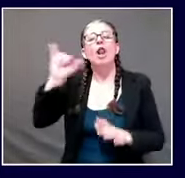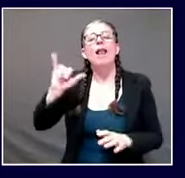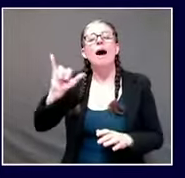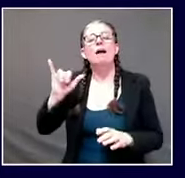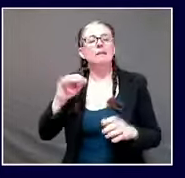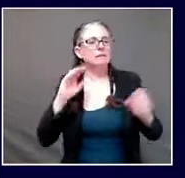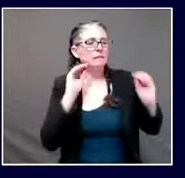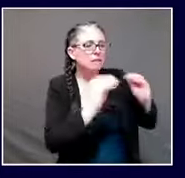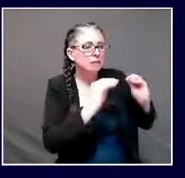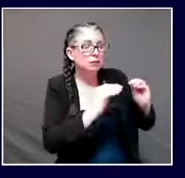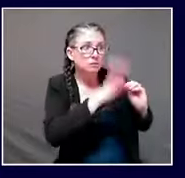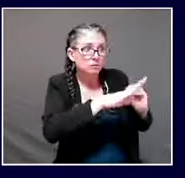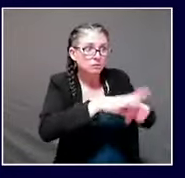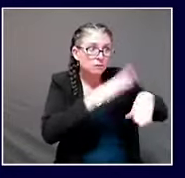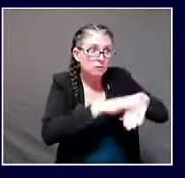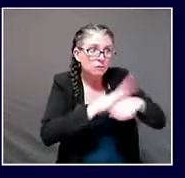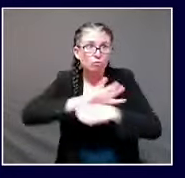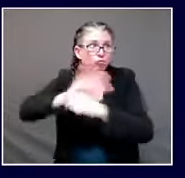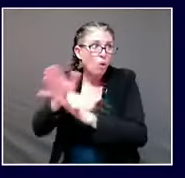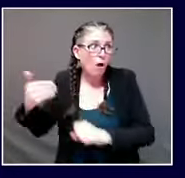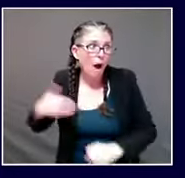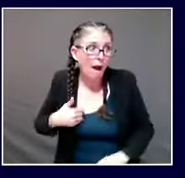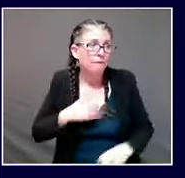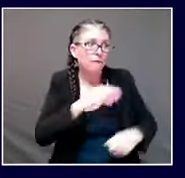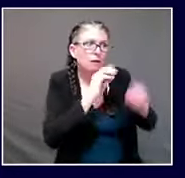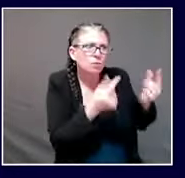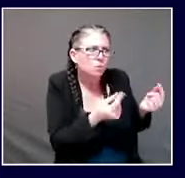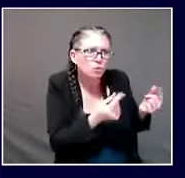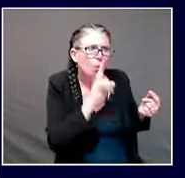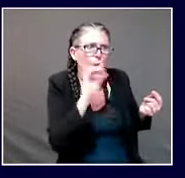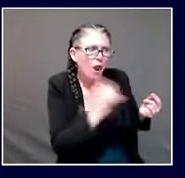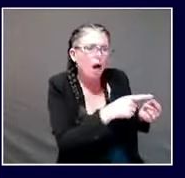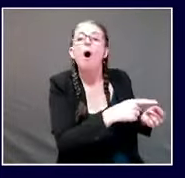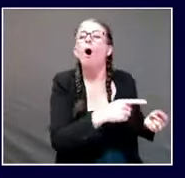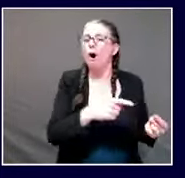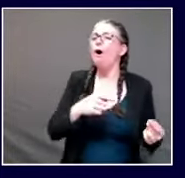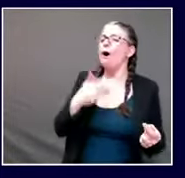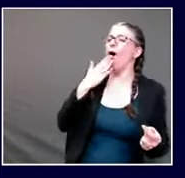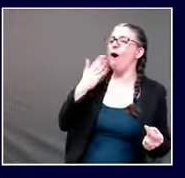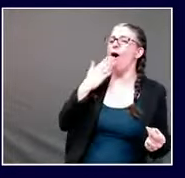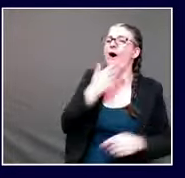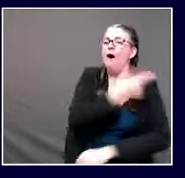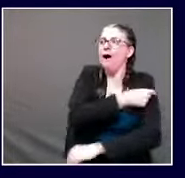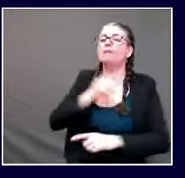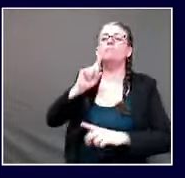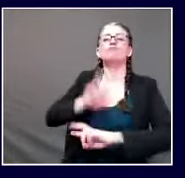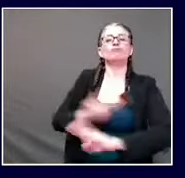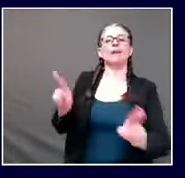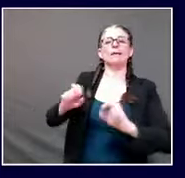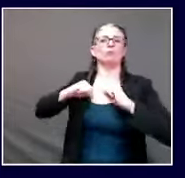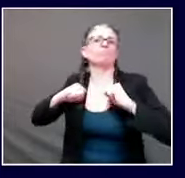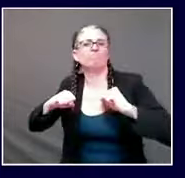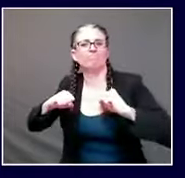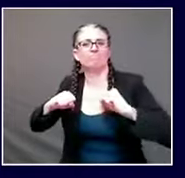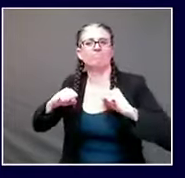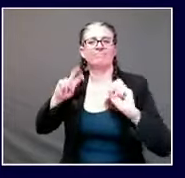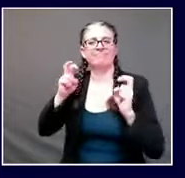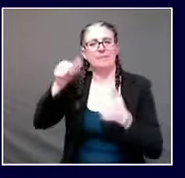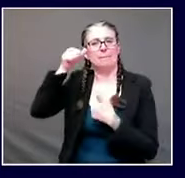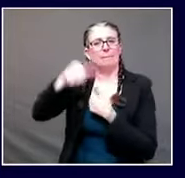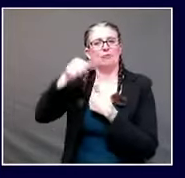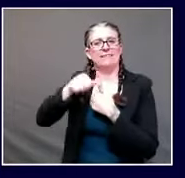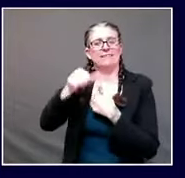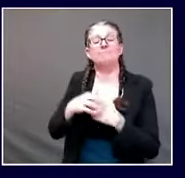antibodies naturally decline in the weeks or months after that initial exposure that's natural and